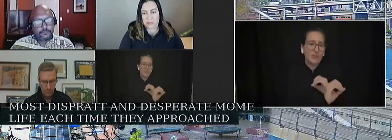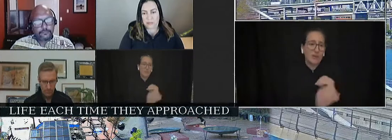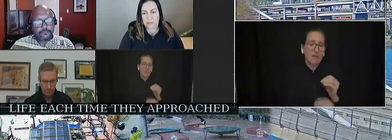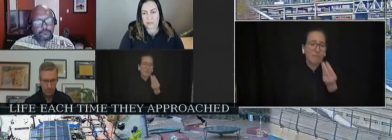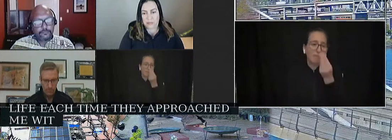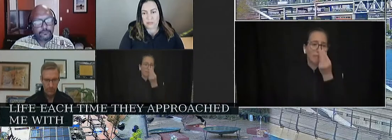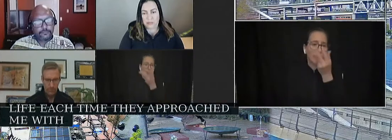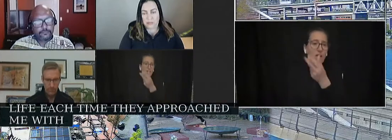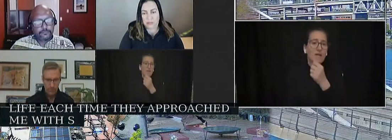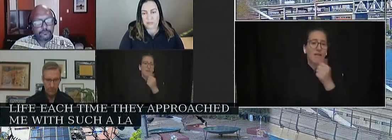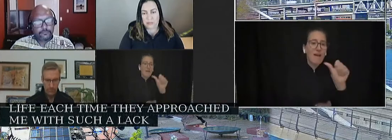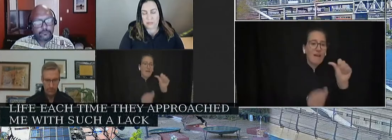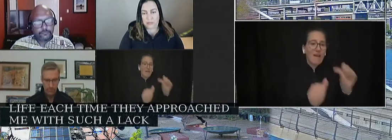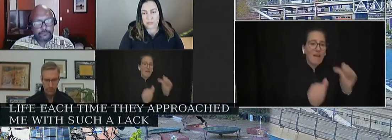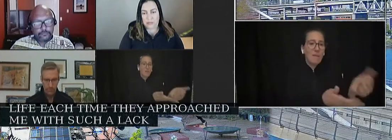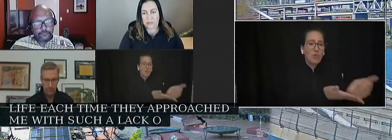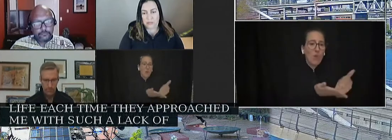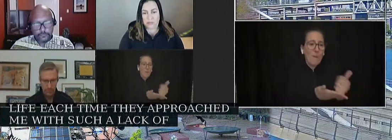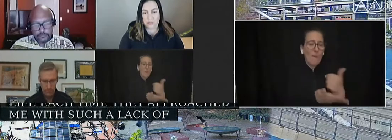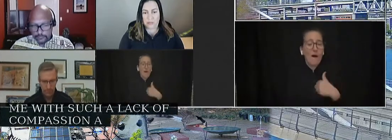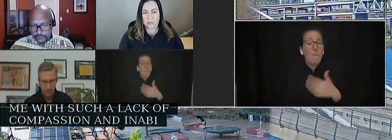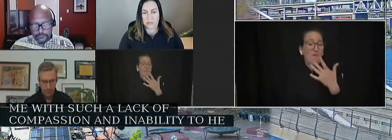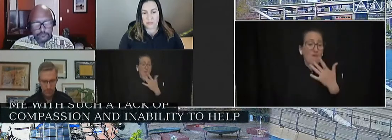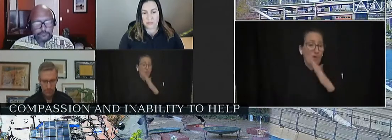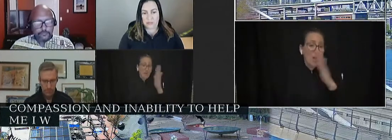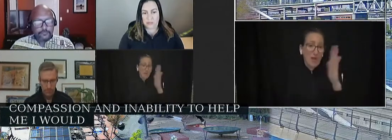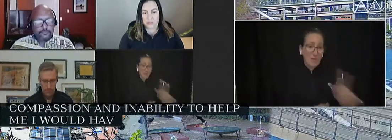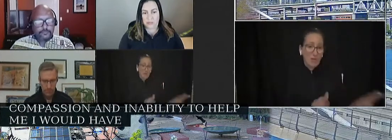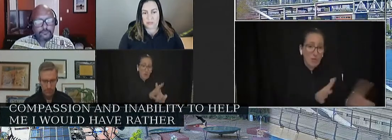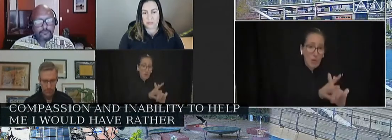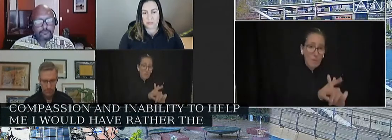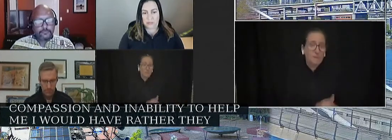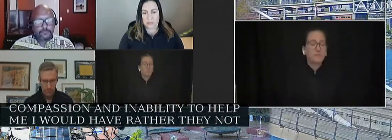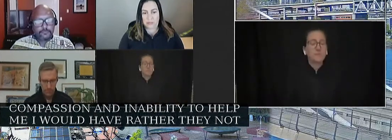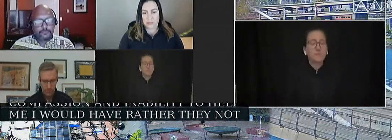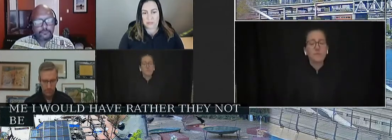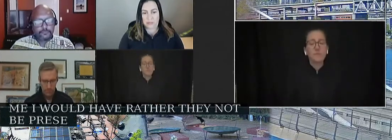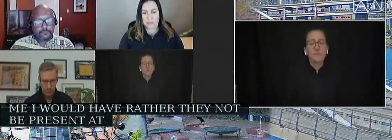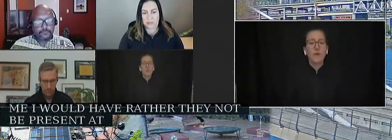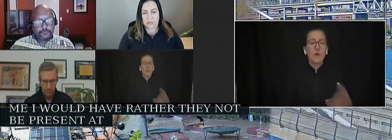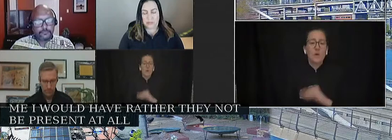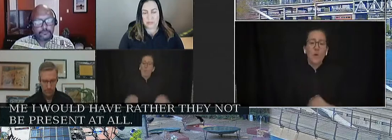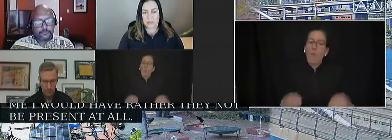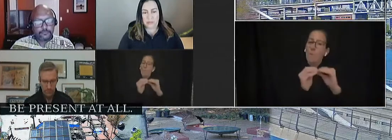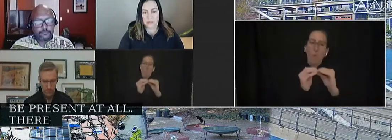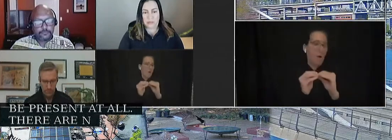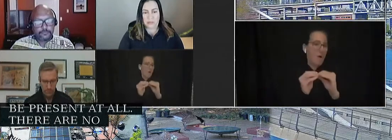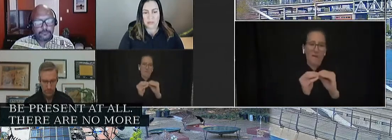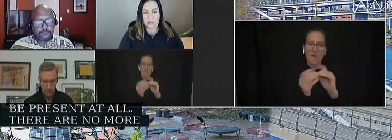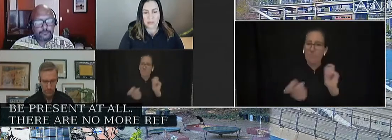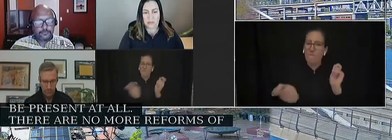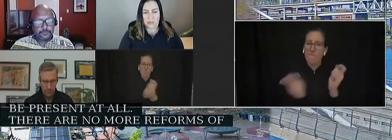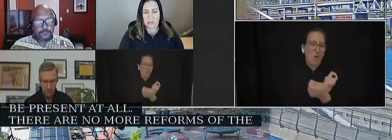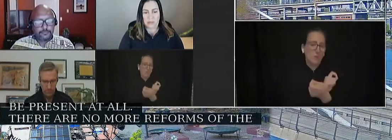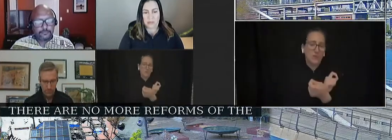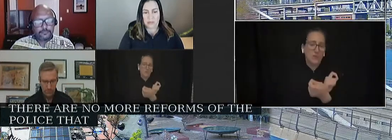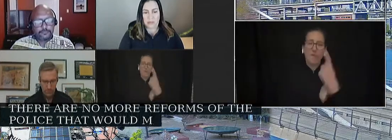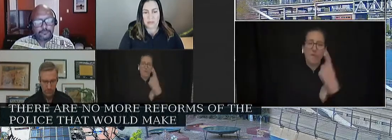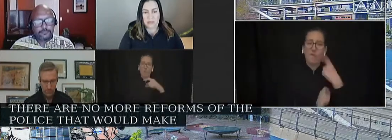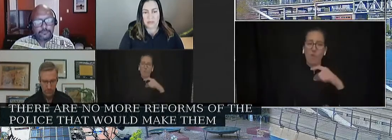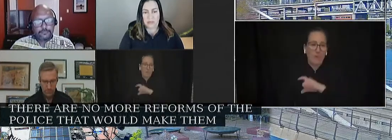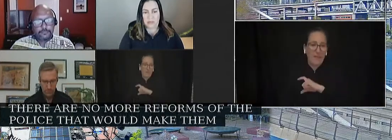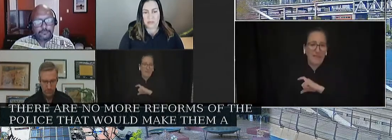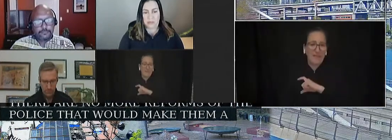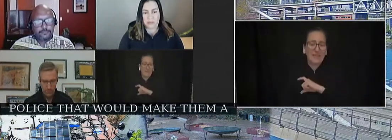me, I would rather they would not have been present at all. And there are no more reforms of the police that would make them a force for safety and